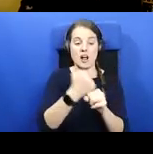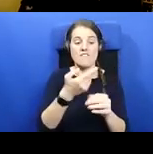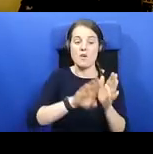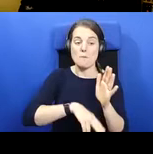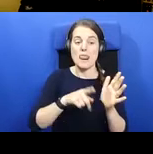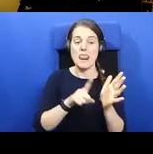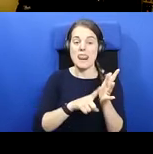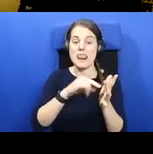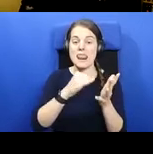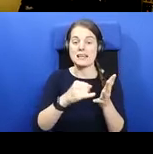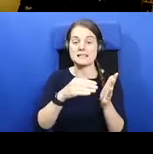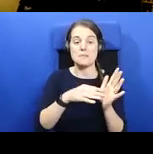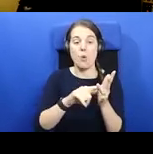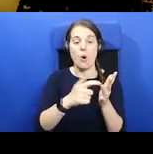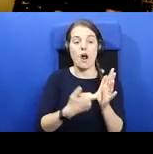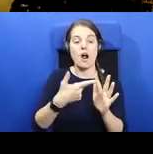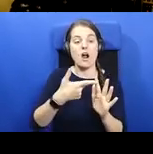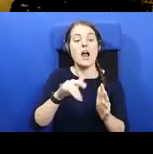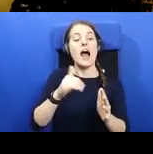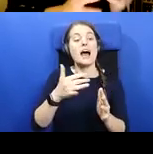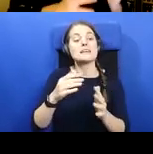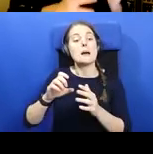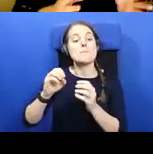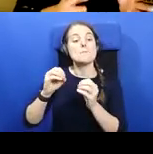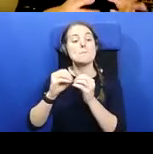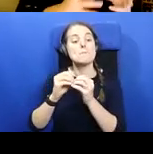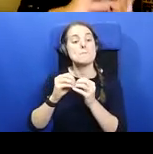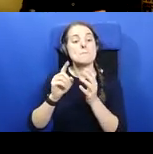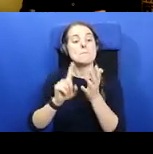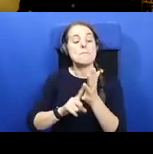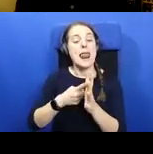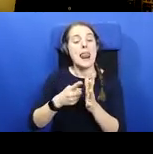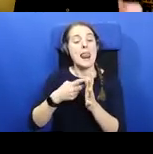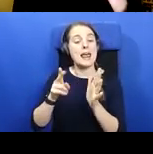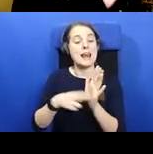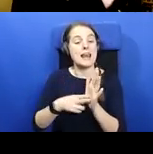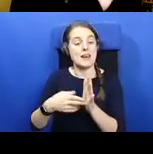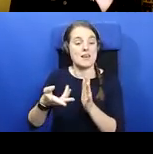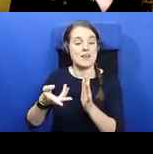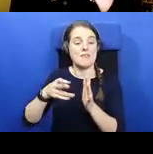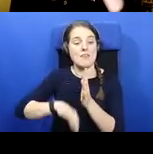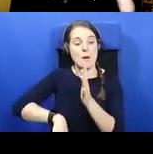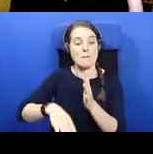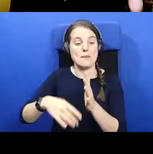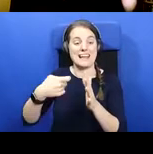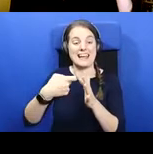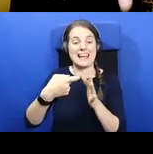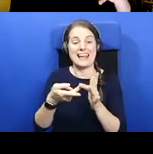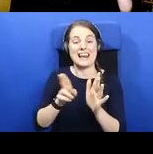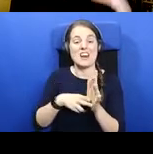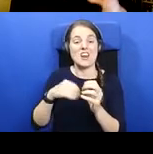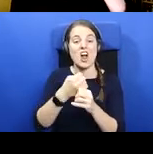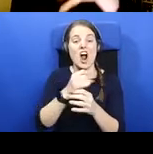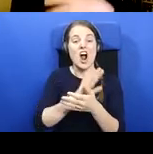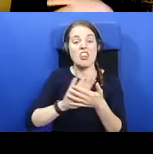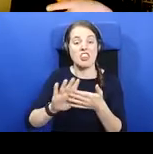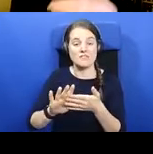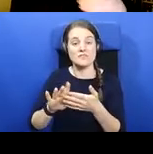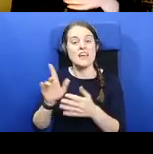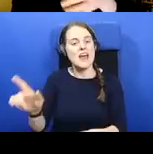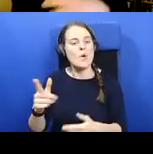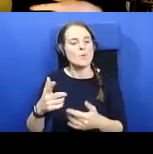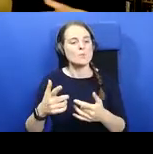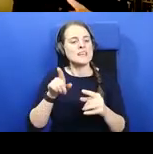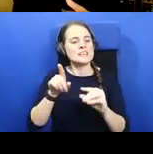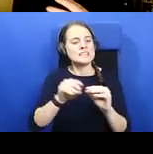Blonde or Blaine in Kingard. In the case of Blonde, his cult site moved from Kingard to Dunblaine.